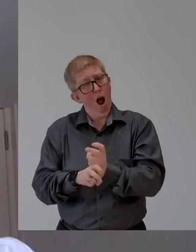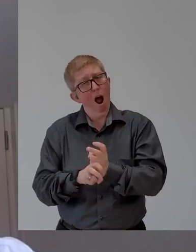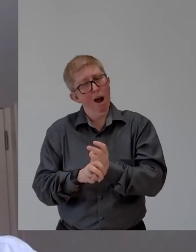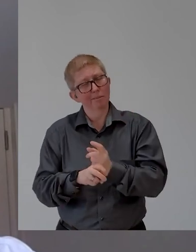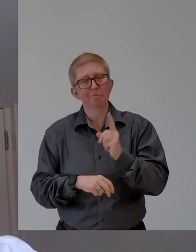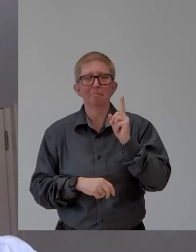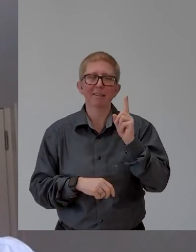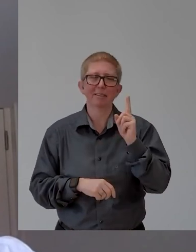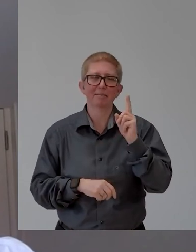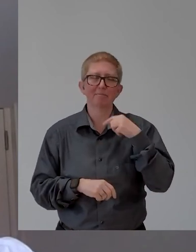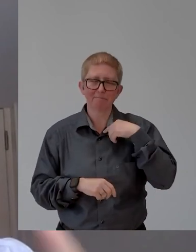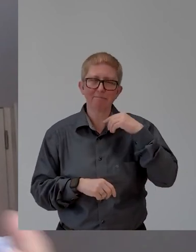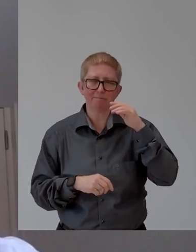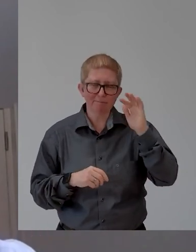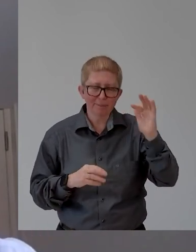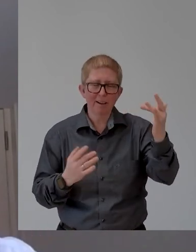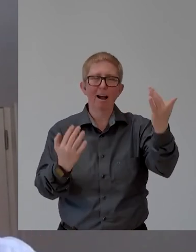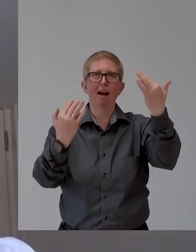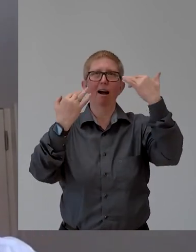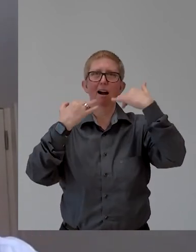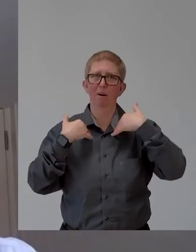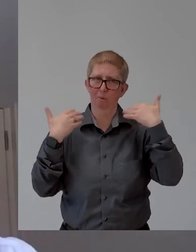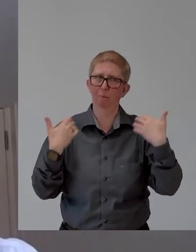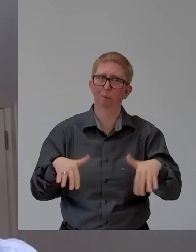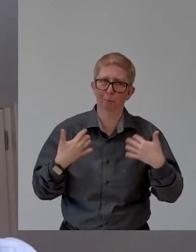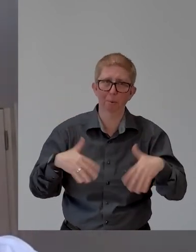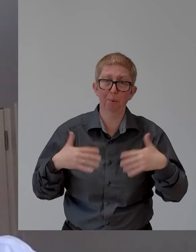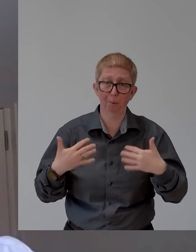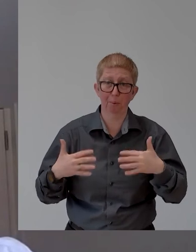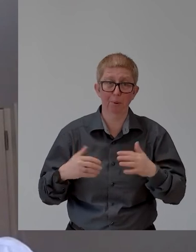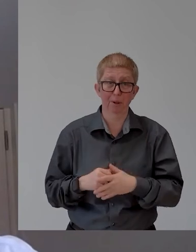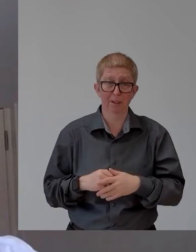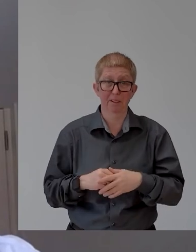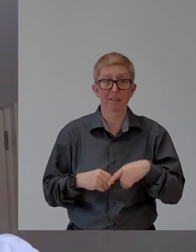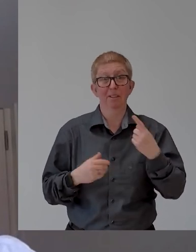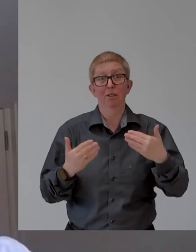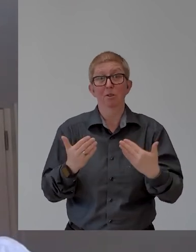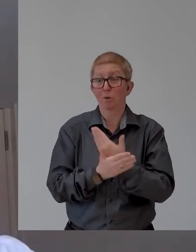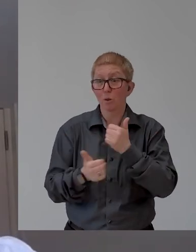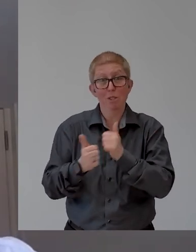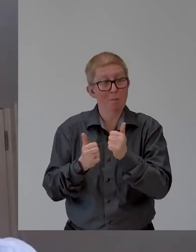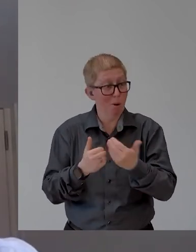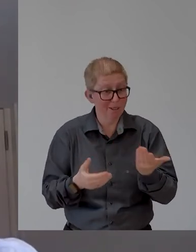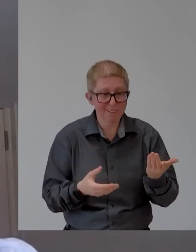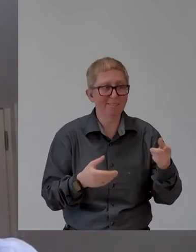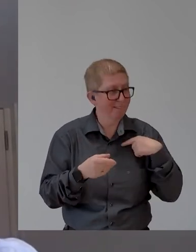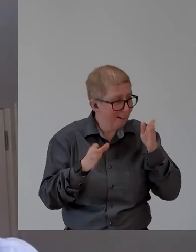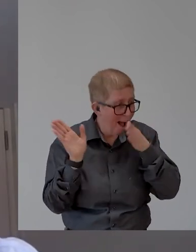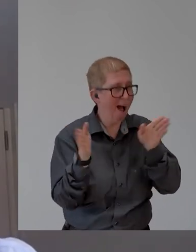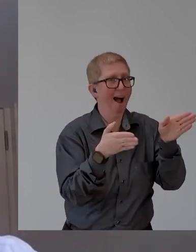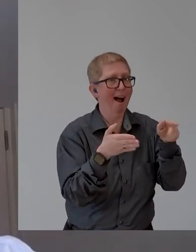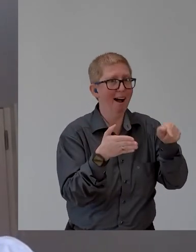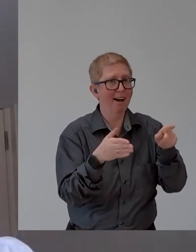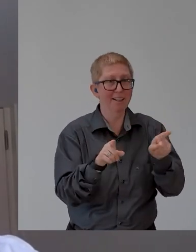And, uh, finally got back then to doing many sports again, some new and some old, you know, like learning to ski again